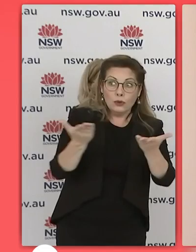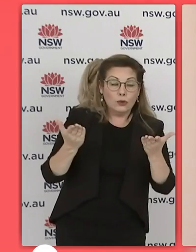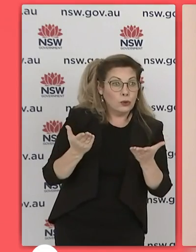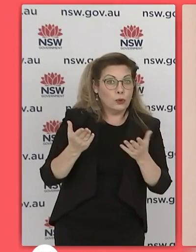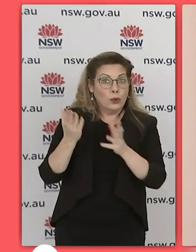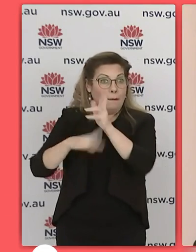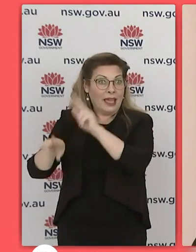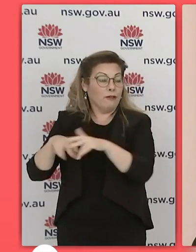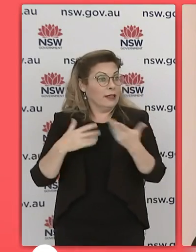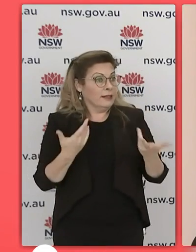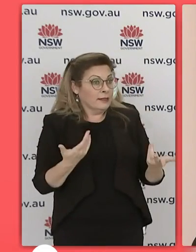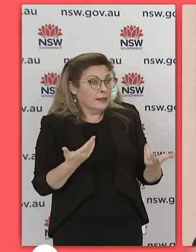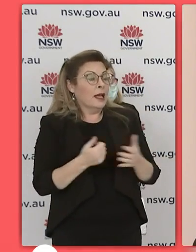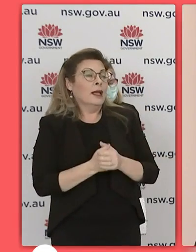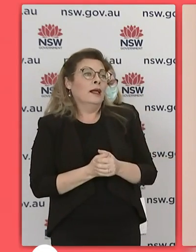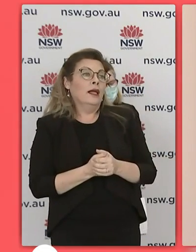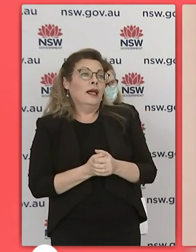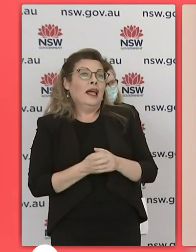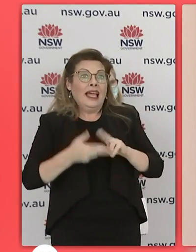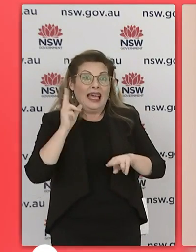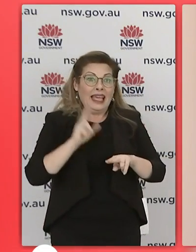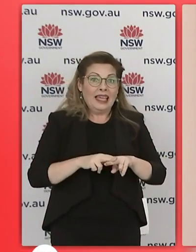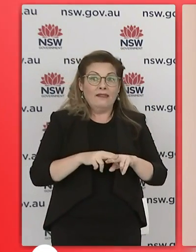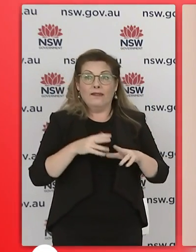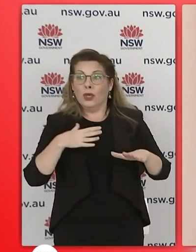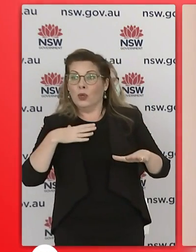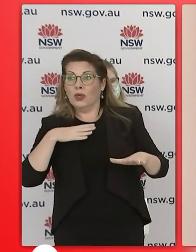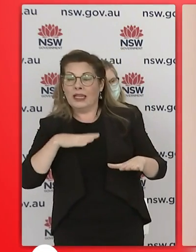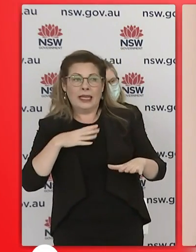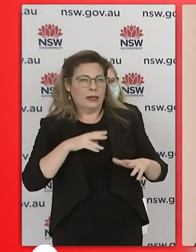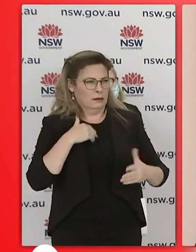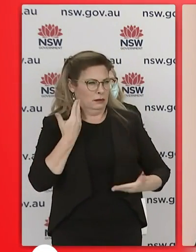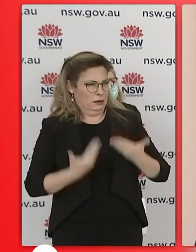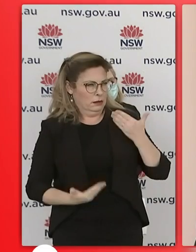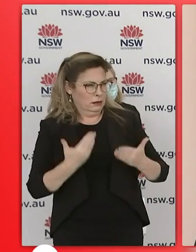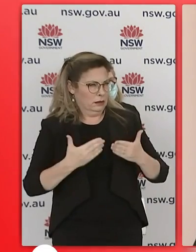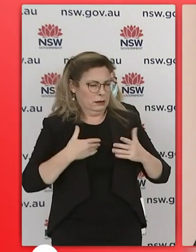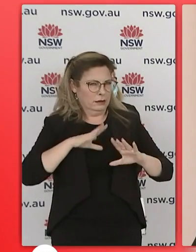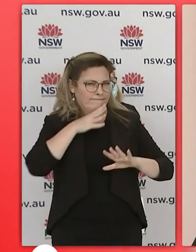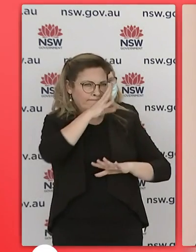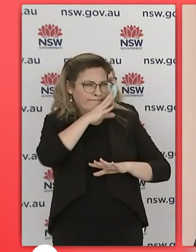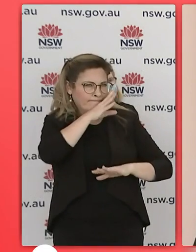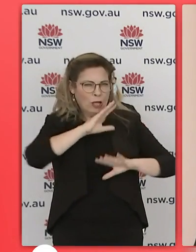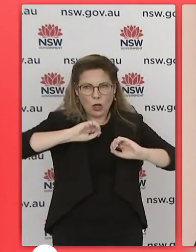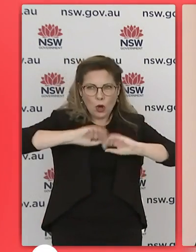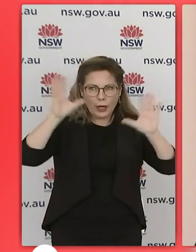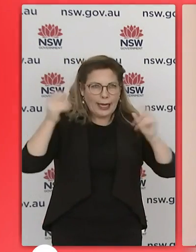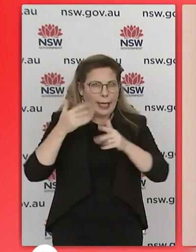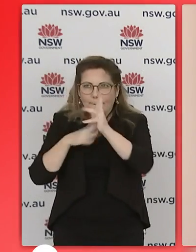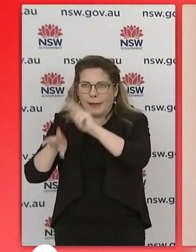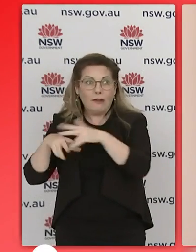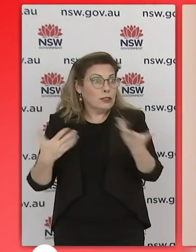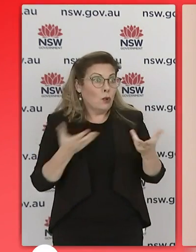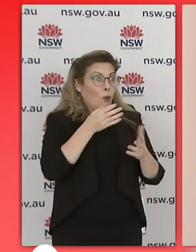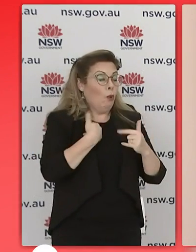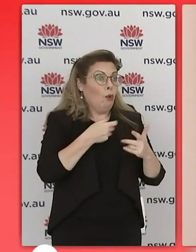young people themselves that if you uh if you need to make a call because perhaps there's an issue that you're not quite certain about or that